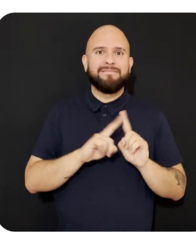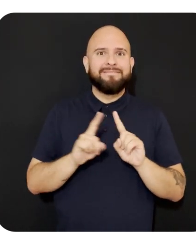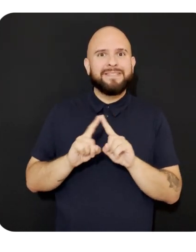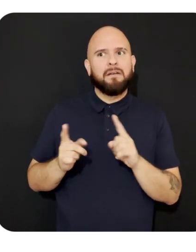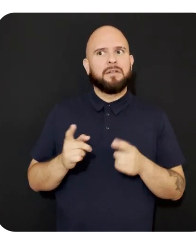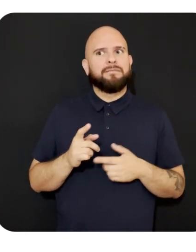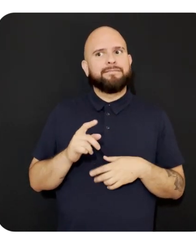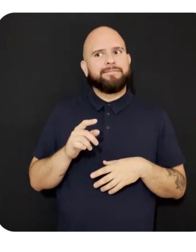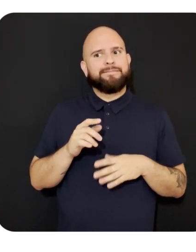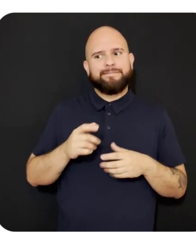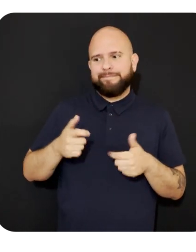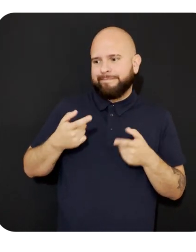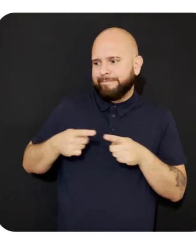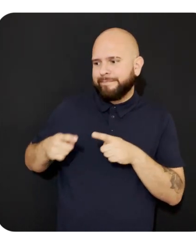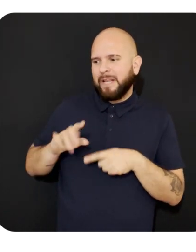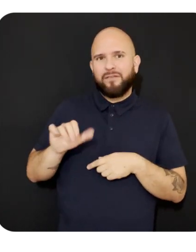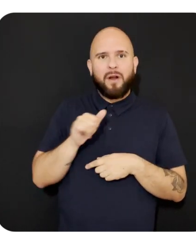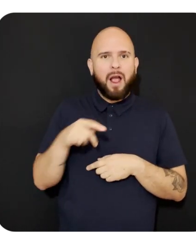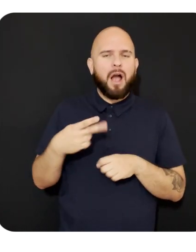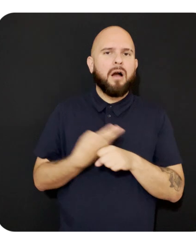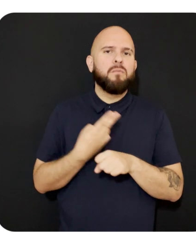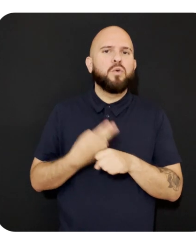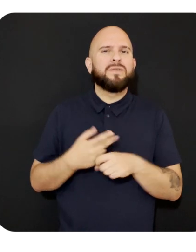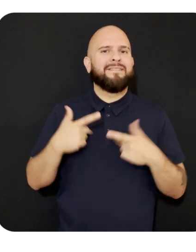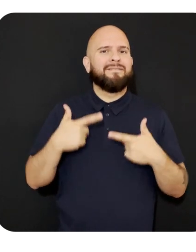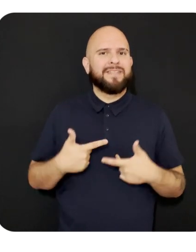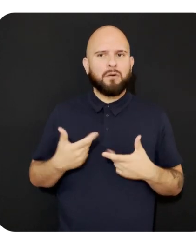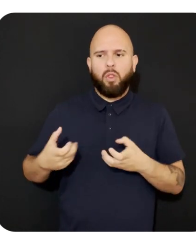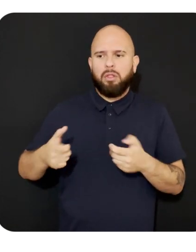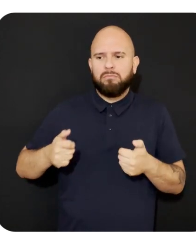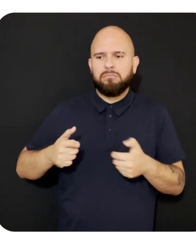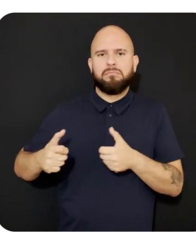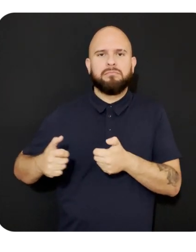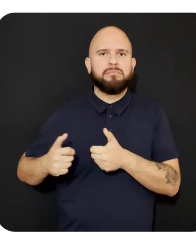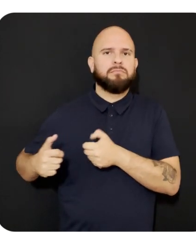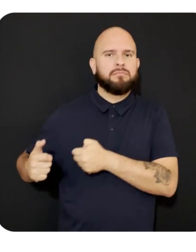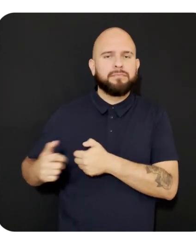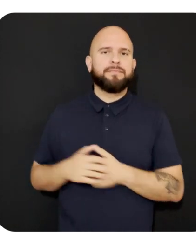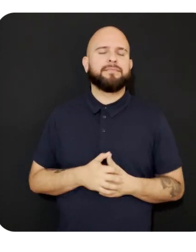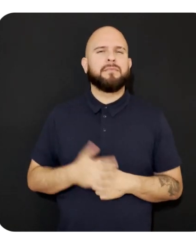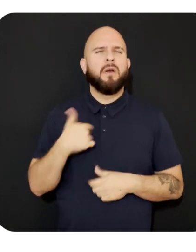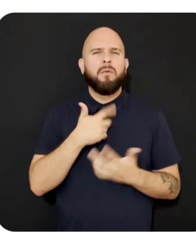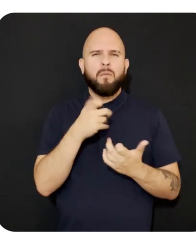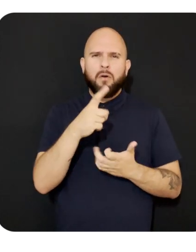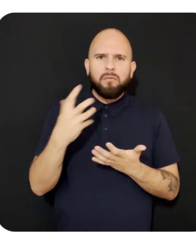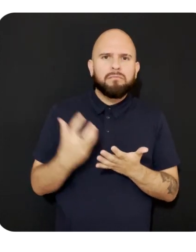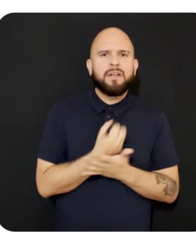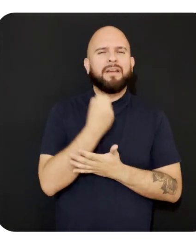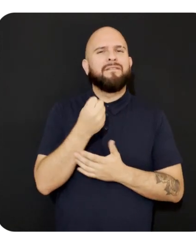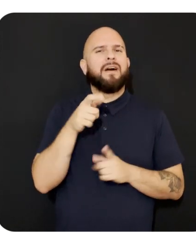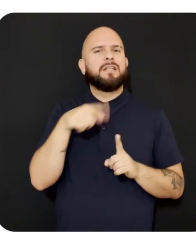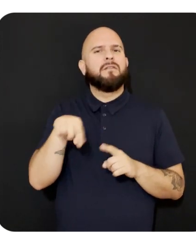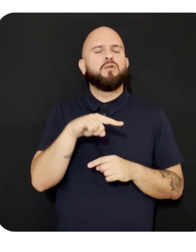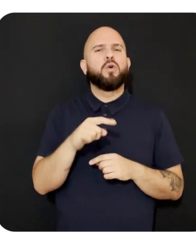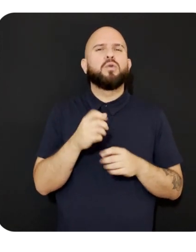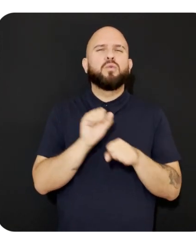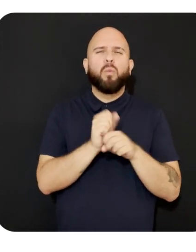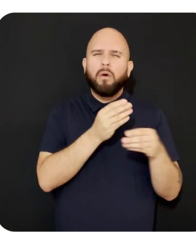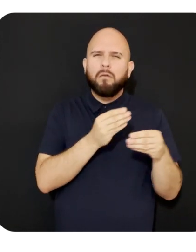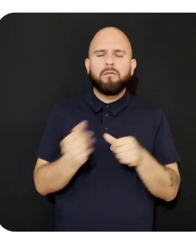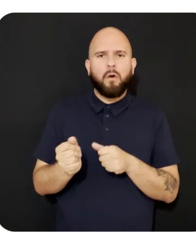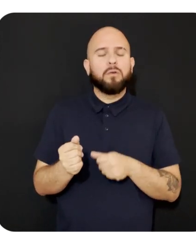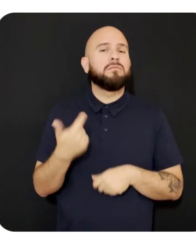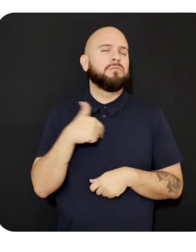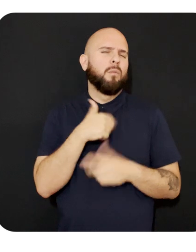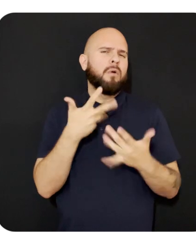app on a single device using physical controllers. To help you take advantage of these new multiplayer testing workflows, we've